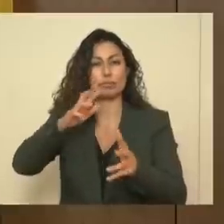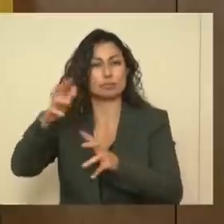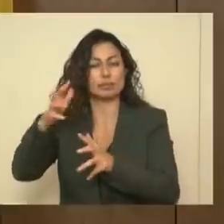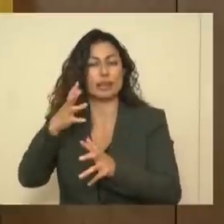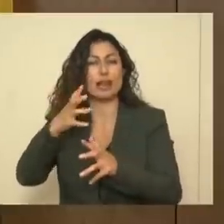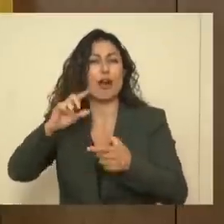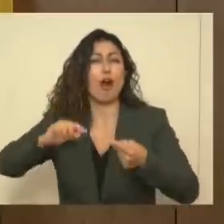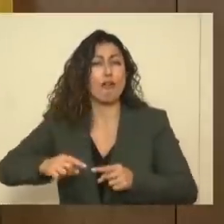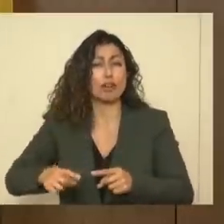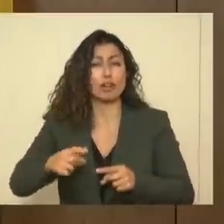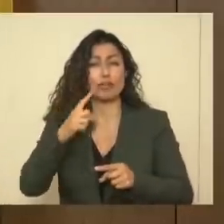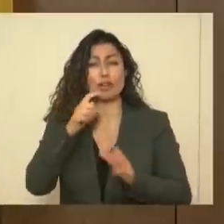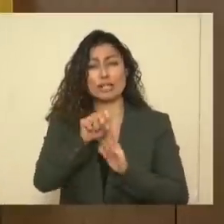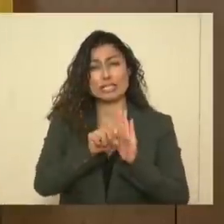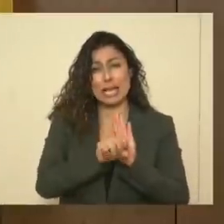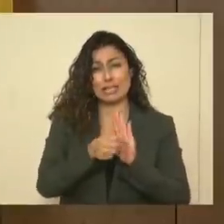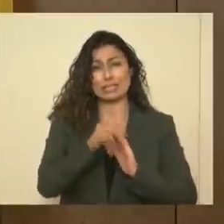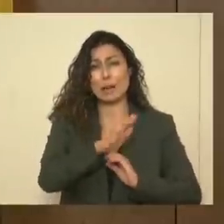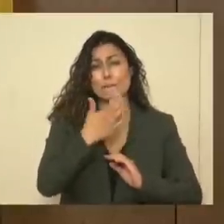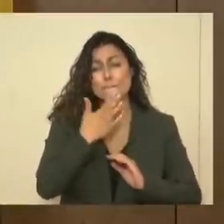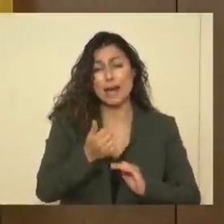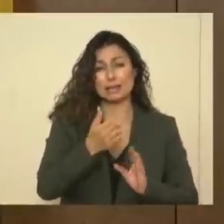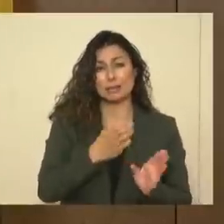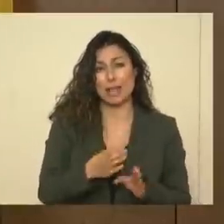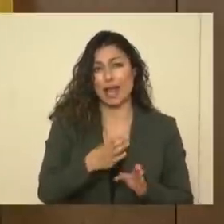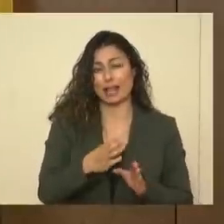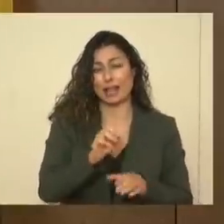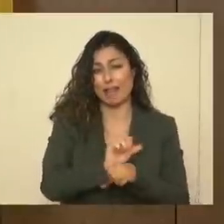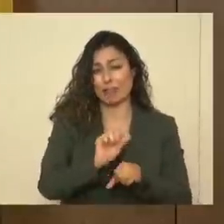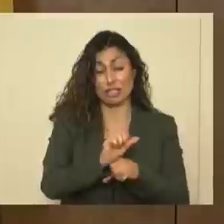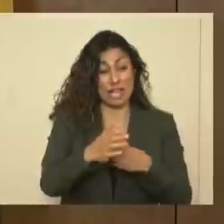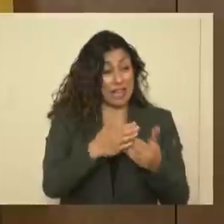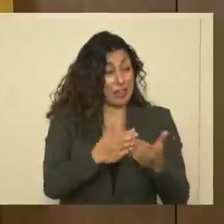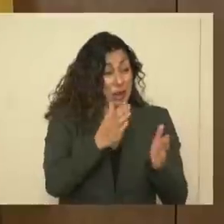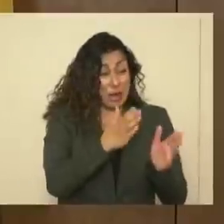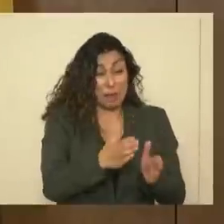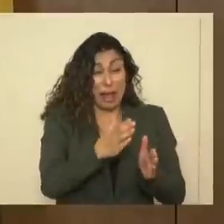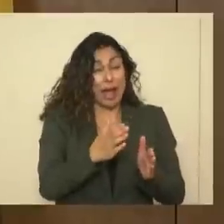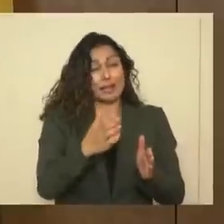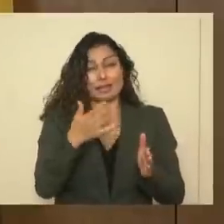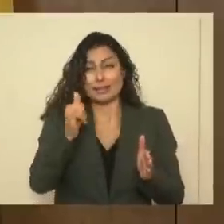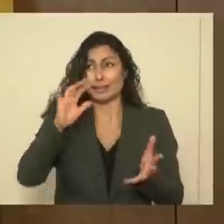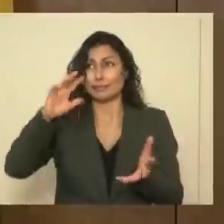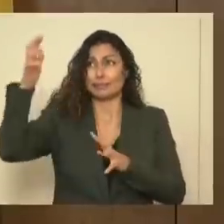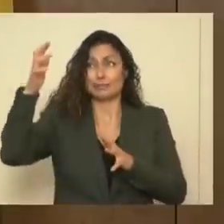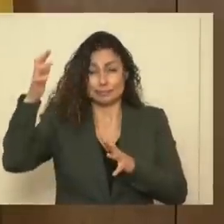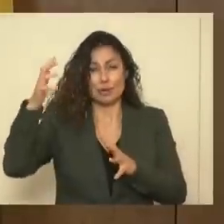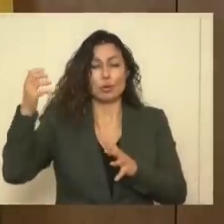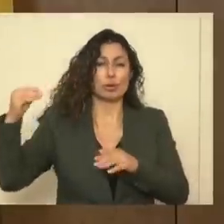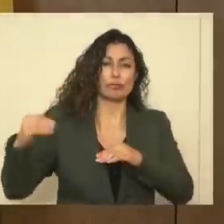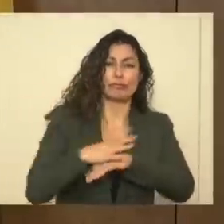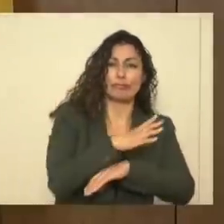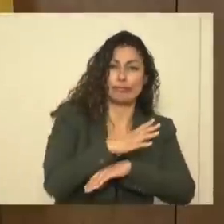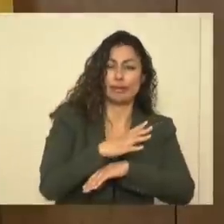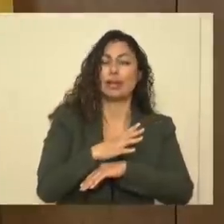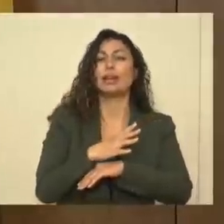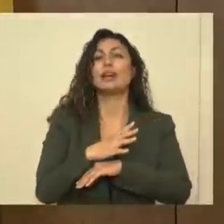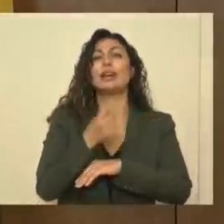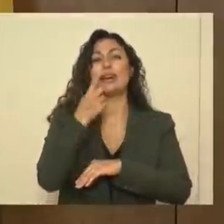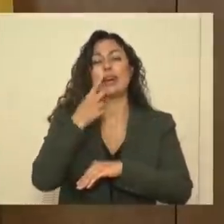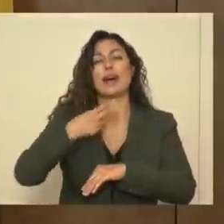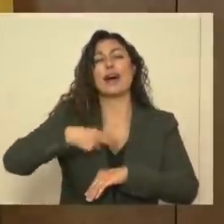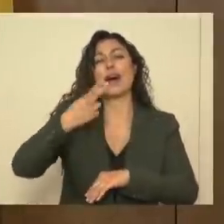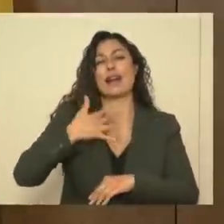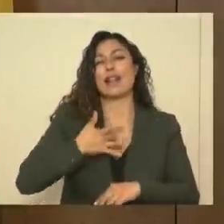to states' best planning efforts. So, there's that very high degree of likelihood that